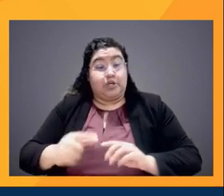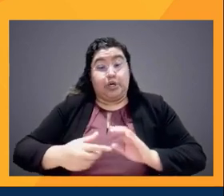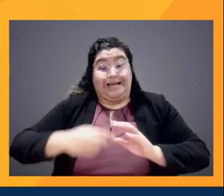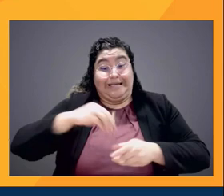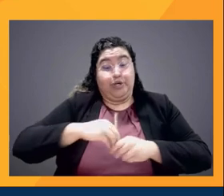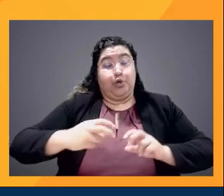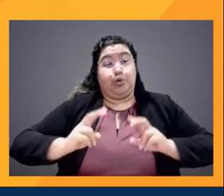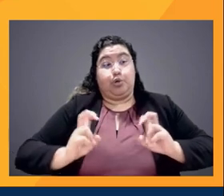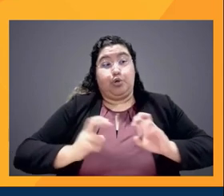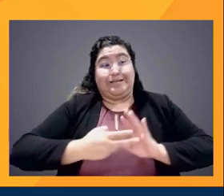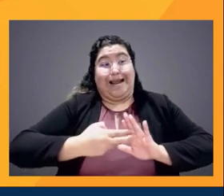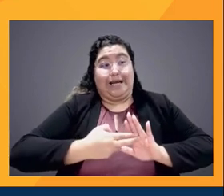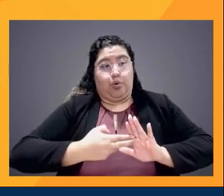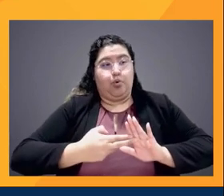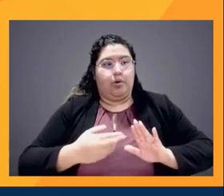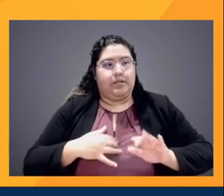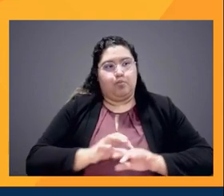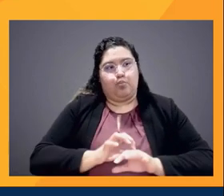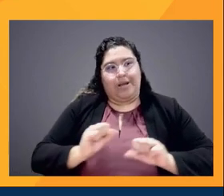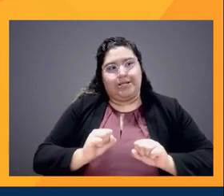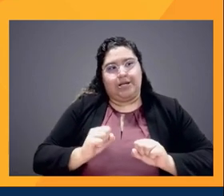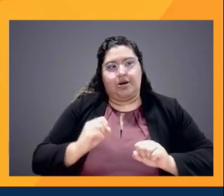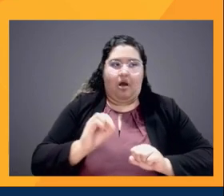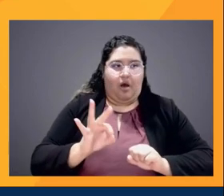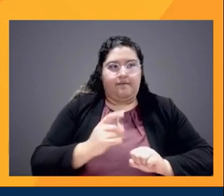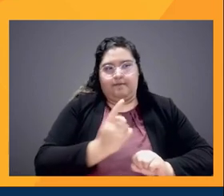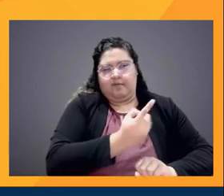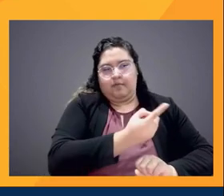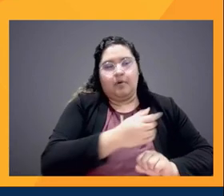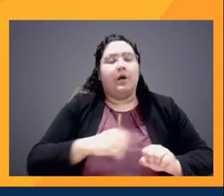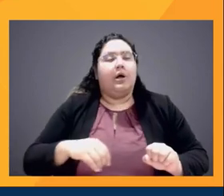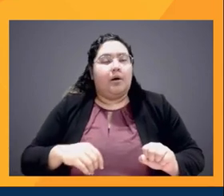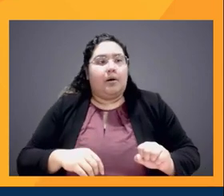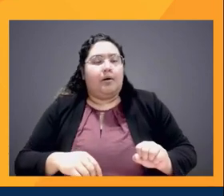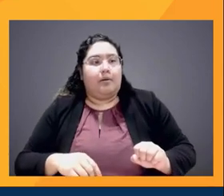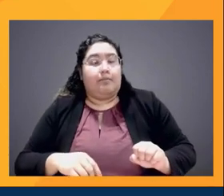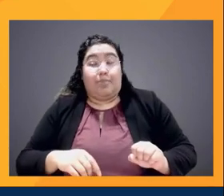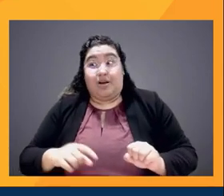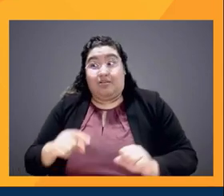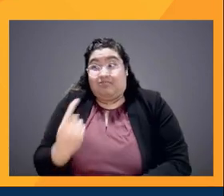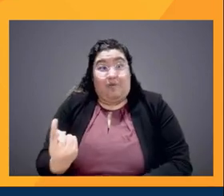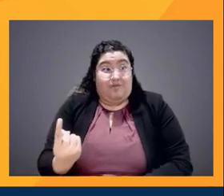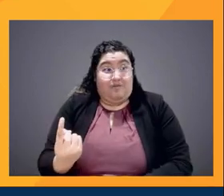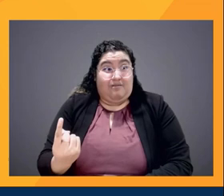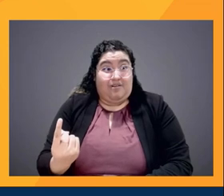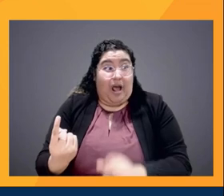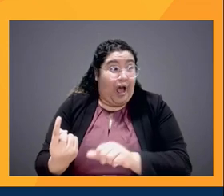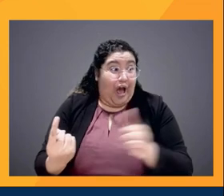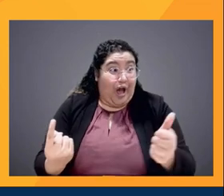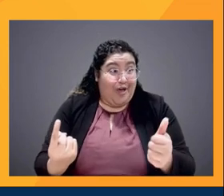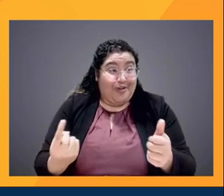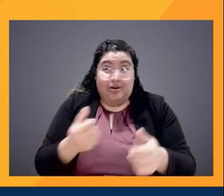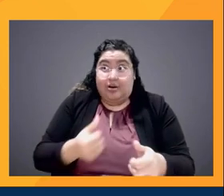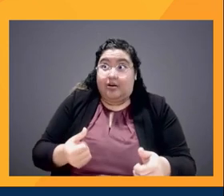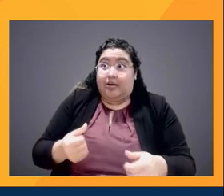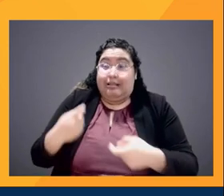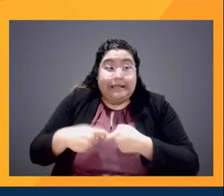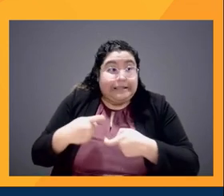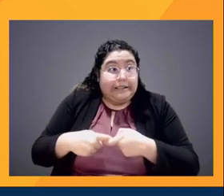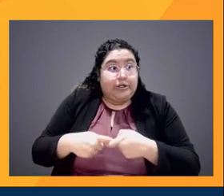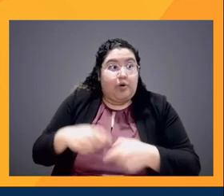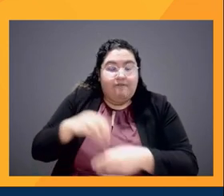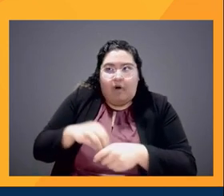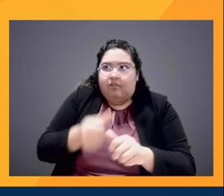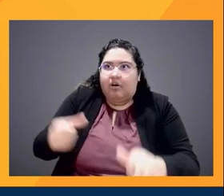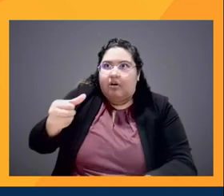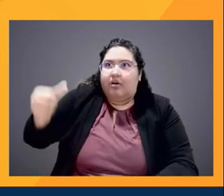besides her, it's – there aren't enough Latinx decision makers that have that green-lighting power,